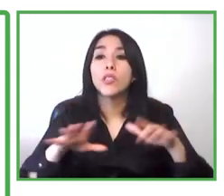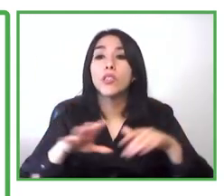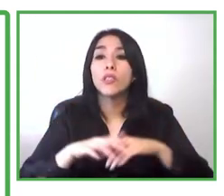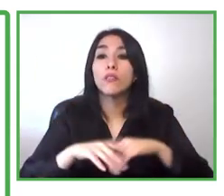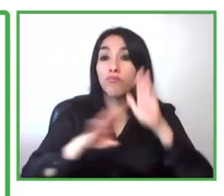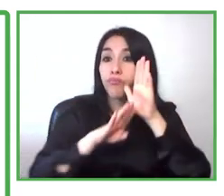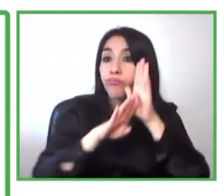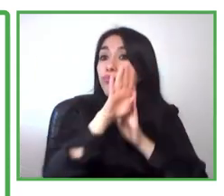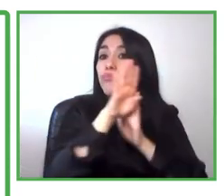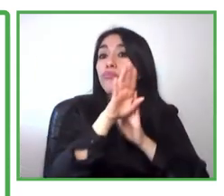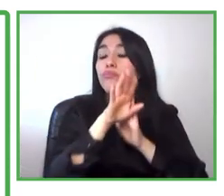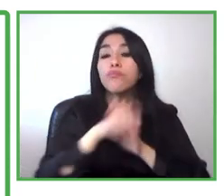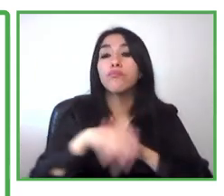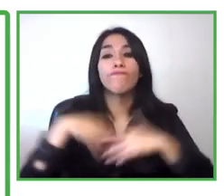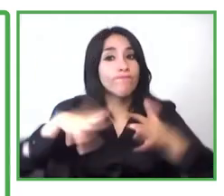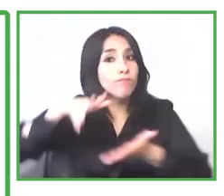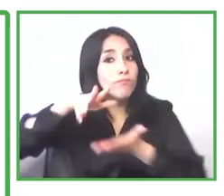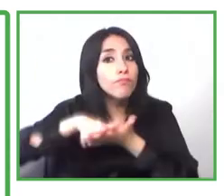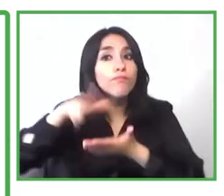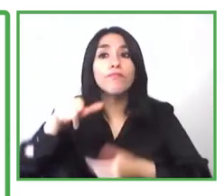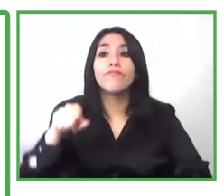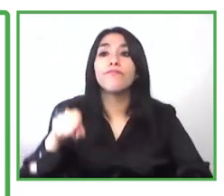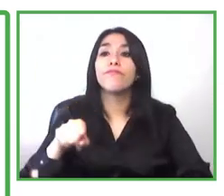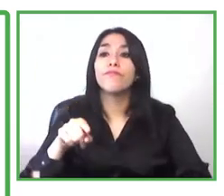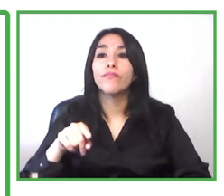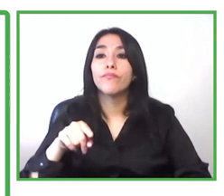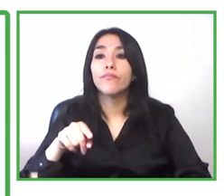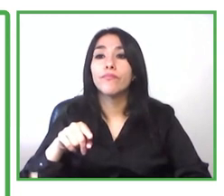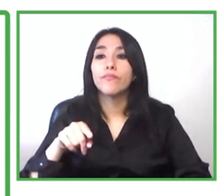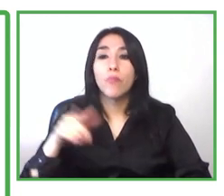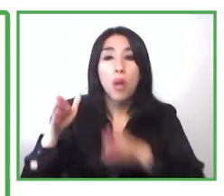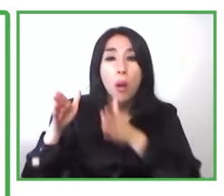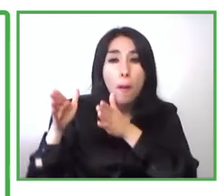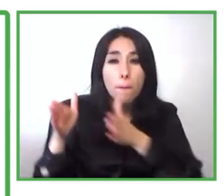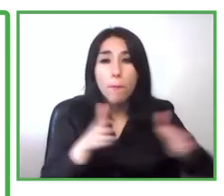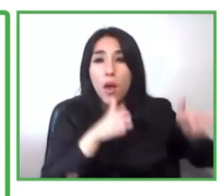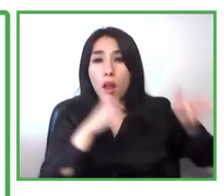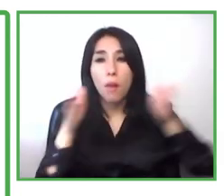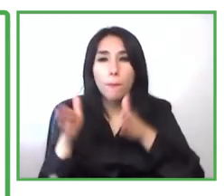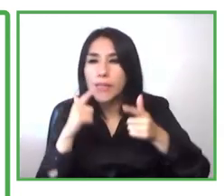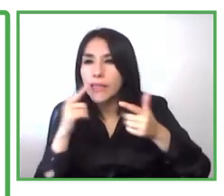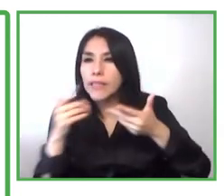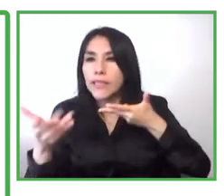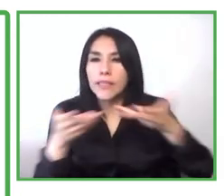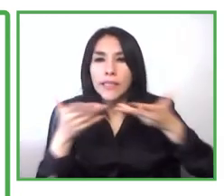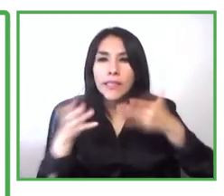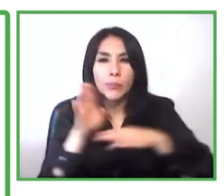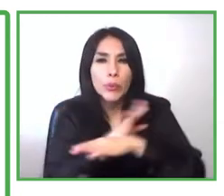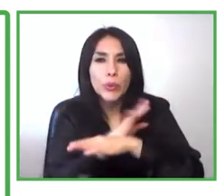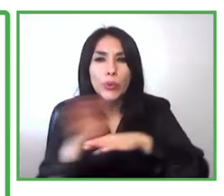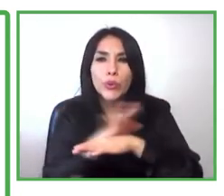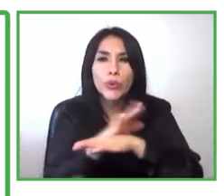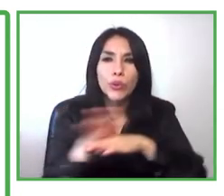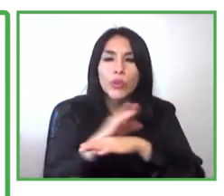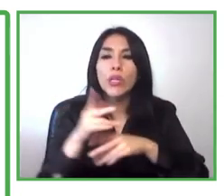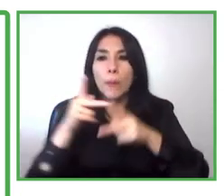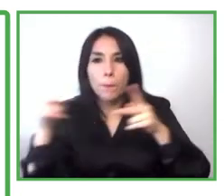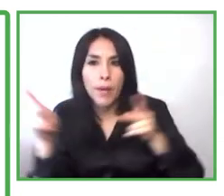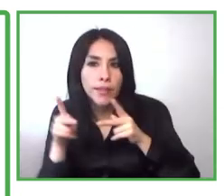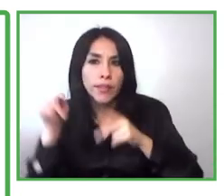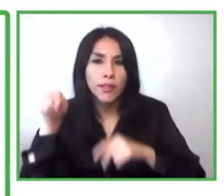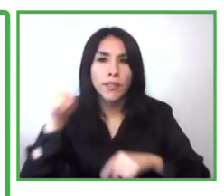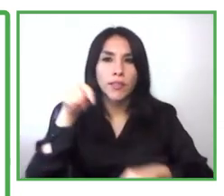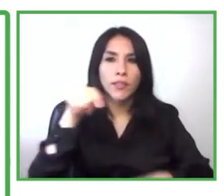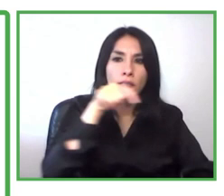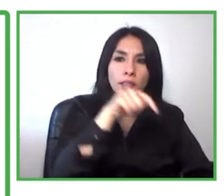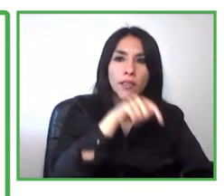micro uh or finance institution so that they can apply for a loan and scale the